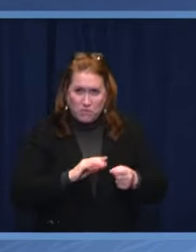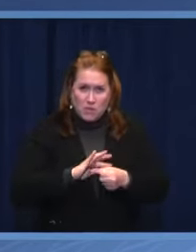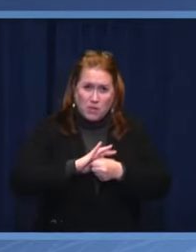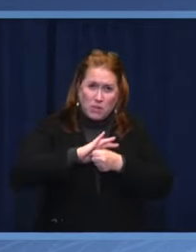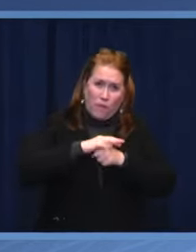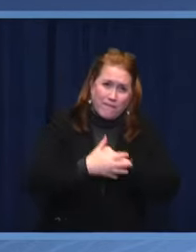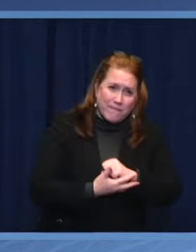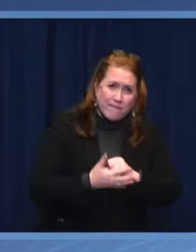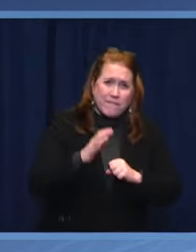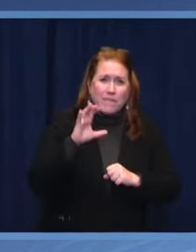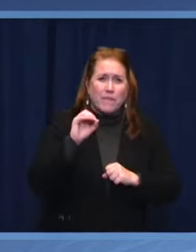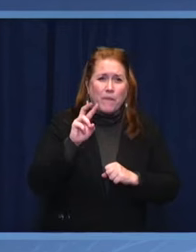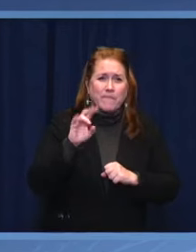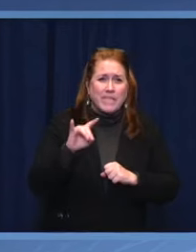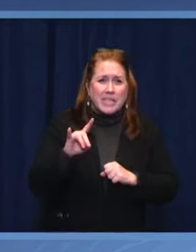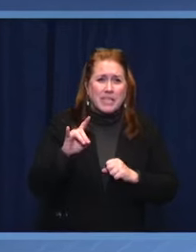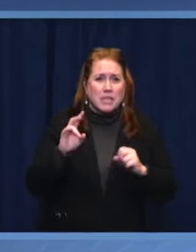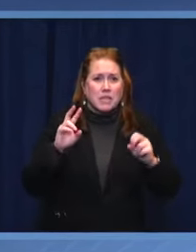history.